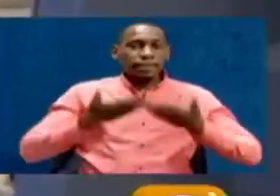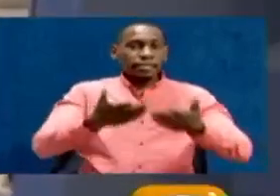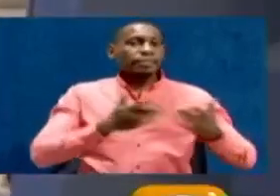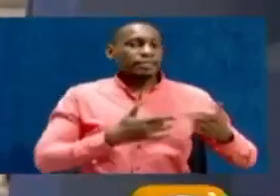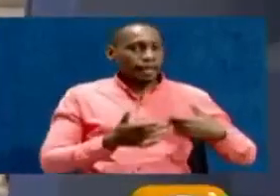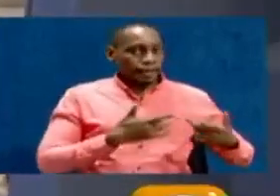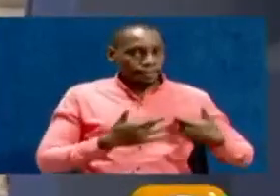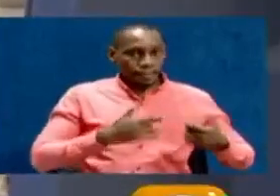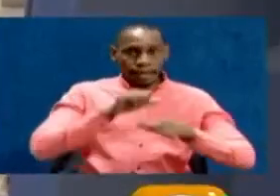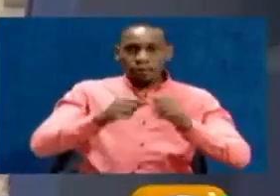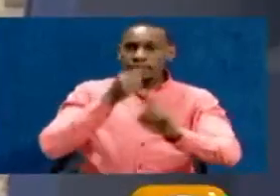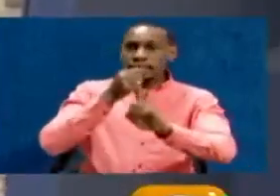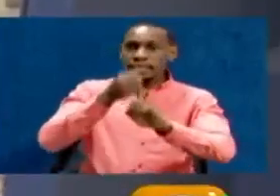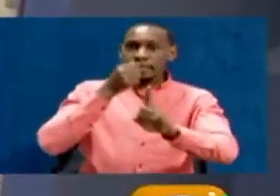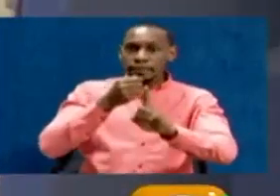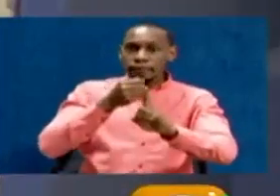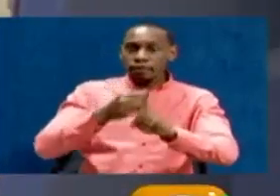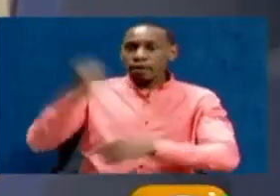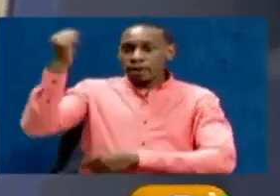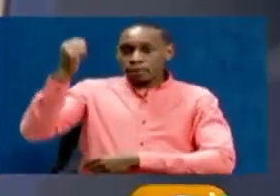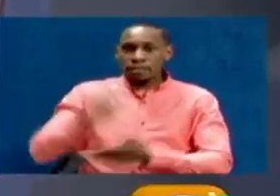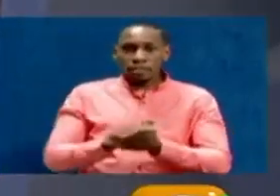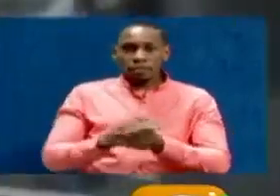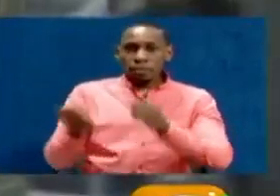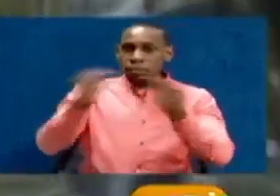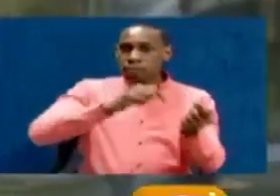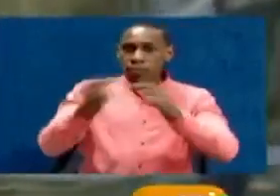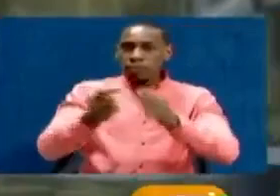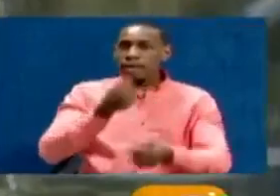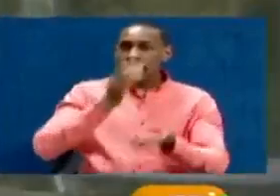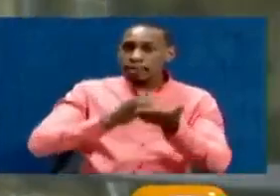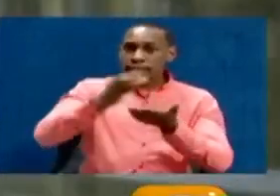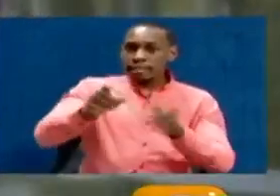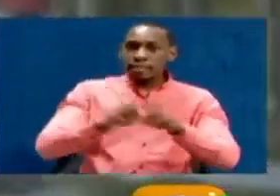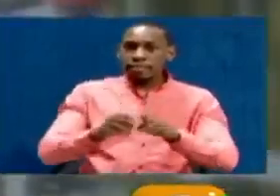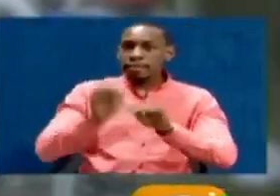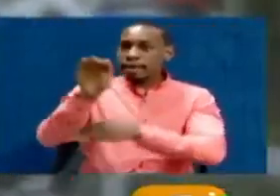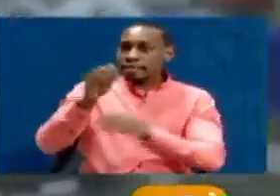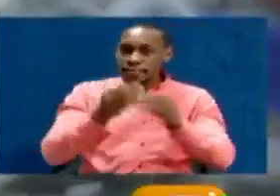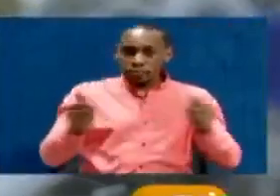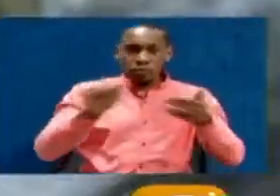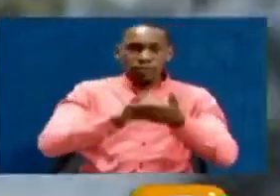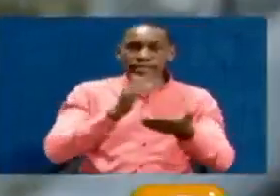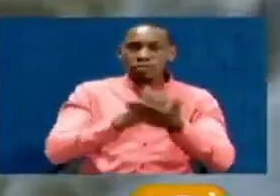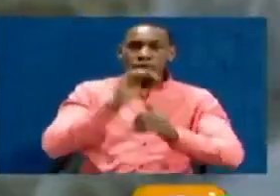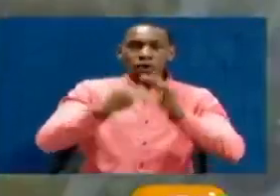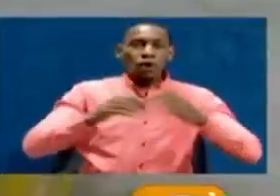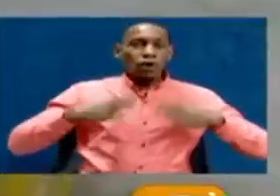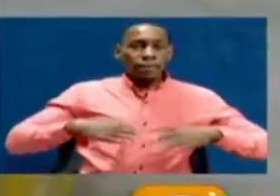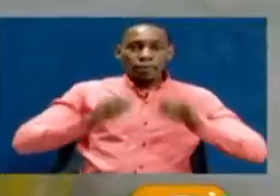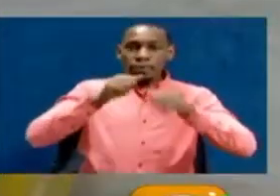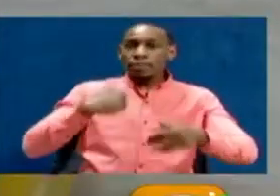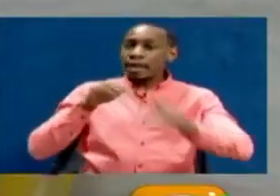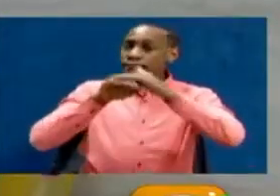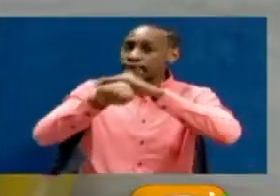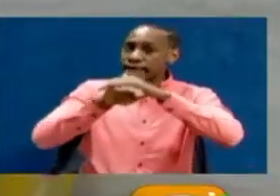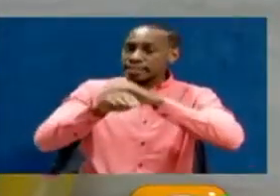concerns about the impact of geopolitical disputes on vaccine distribution and called for a solution that will ensure all people can